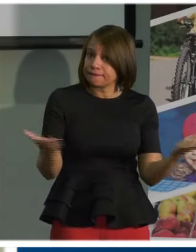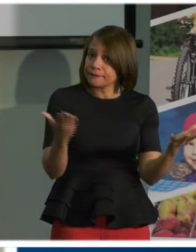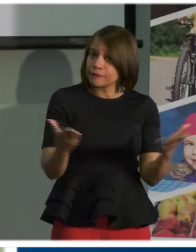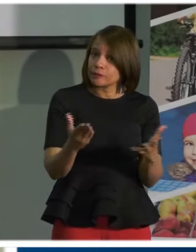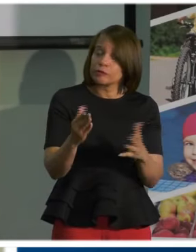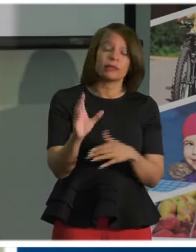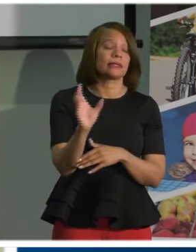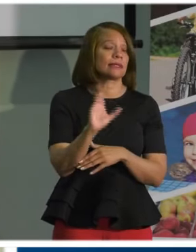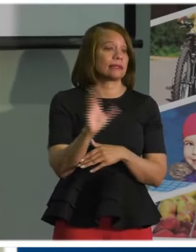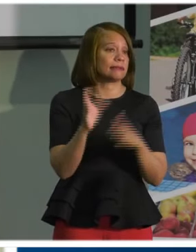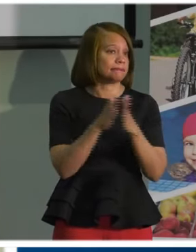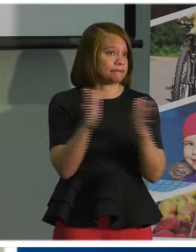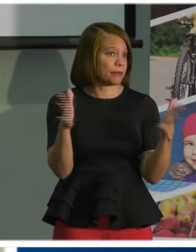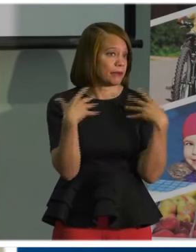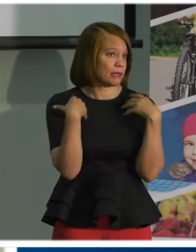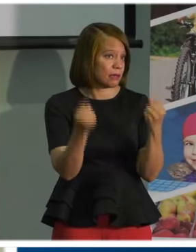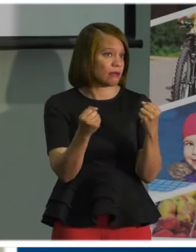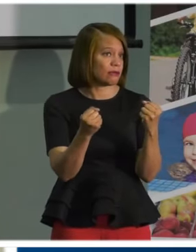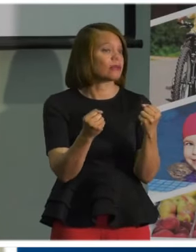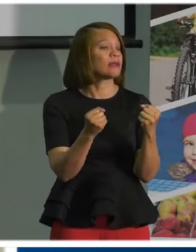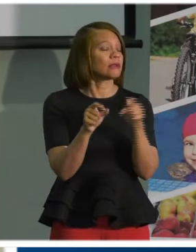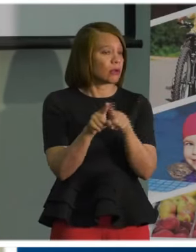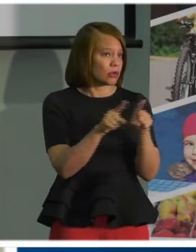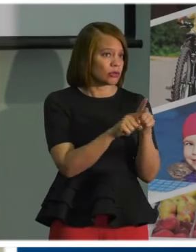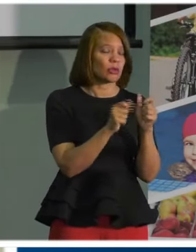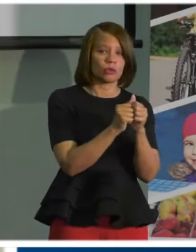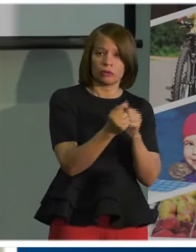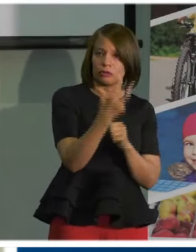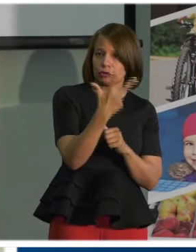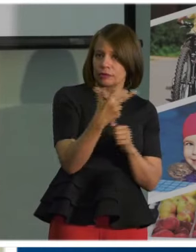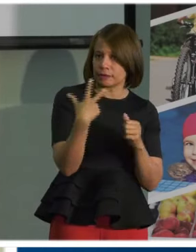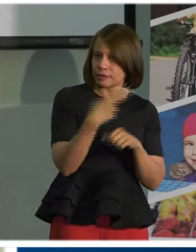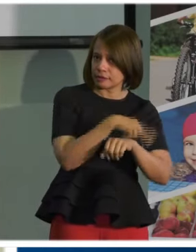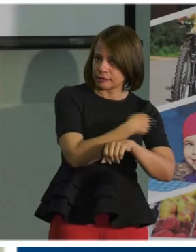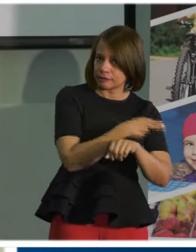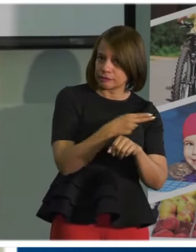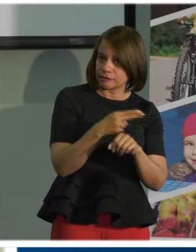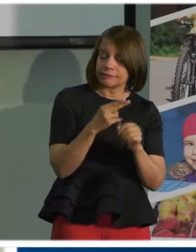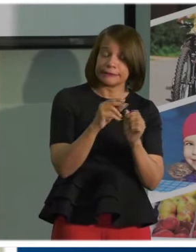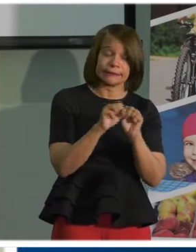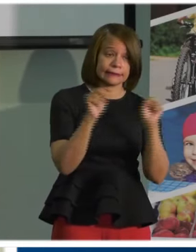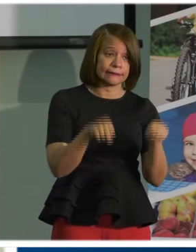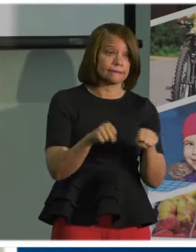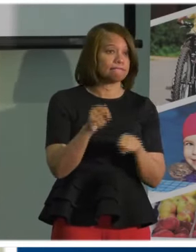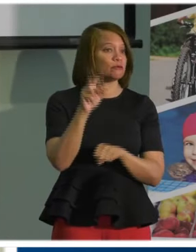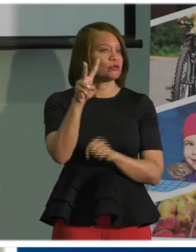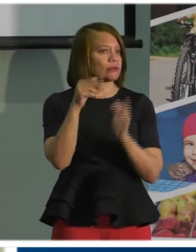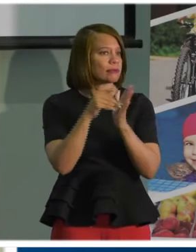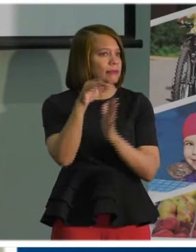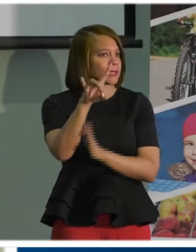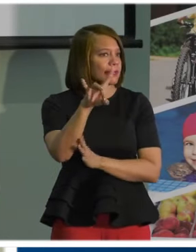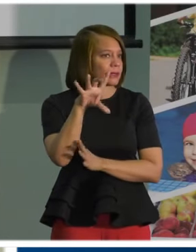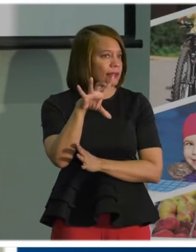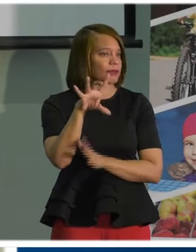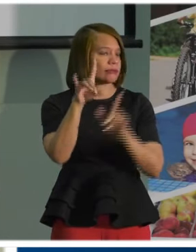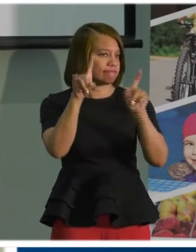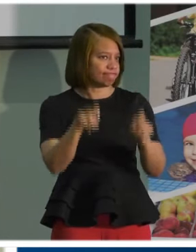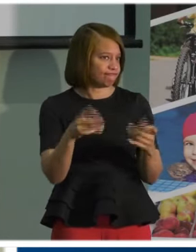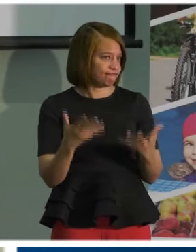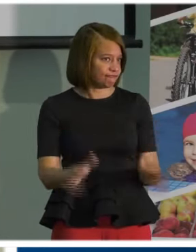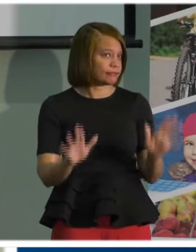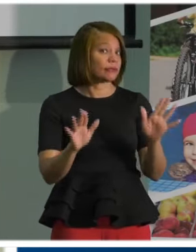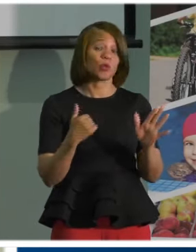partnership with our three adult hospital systems, we've done over 2,800 tests. And we know that our hospital